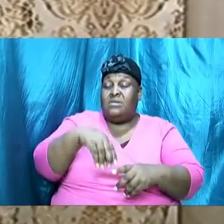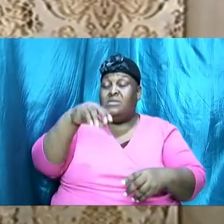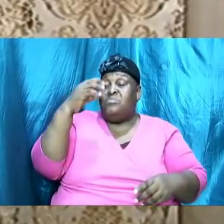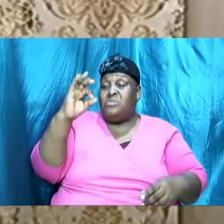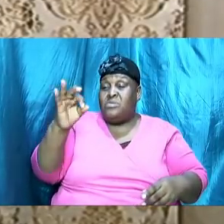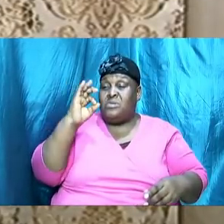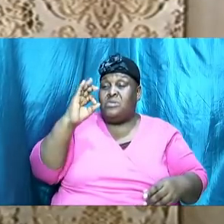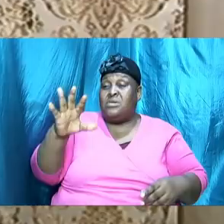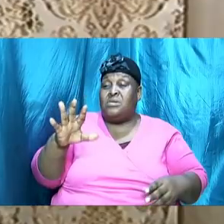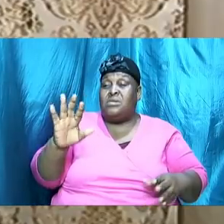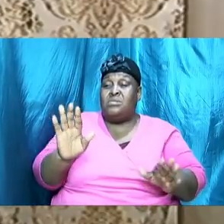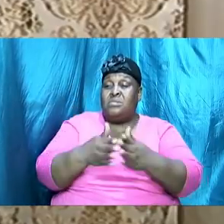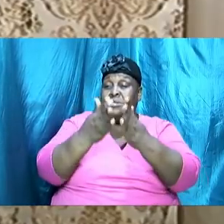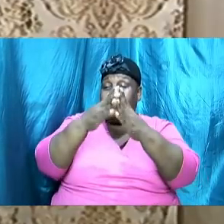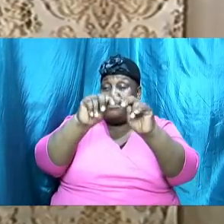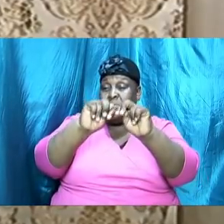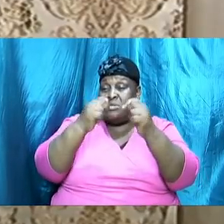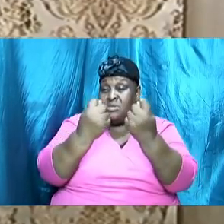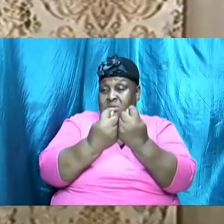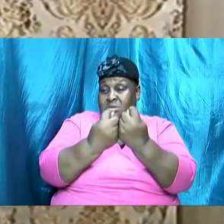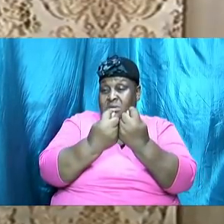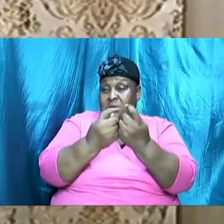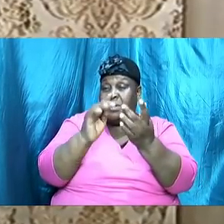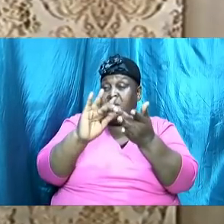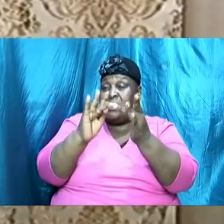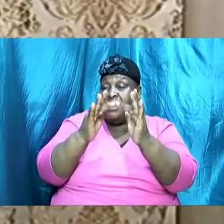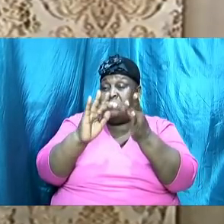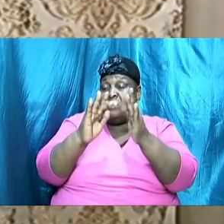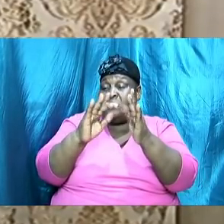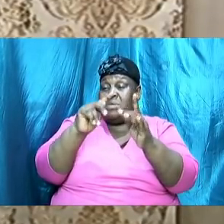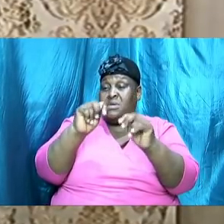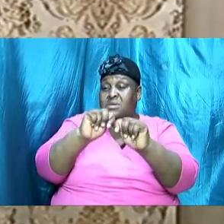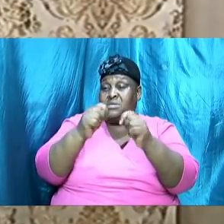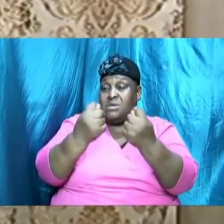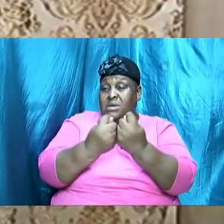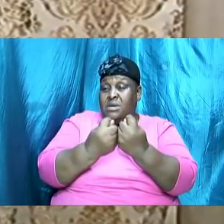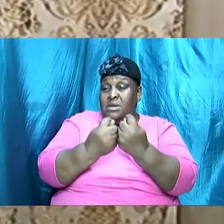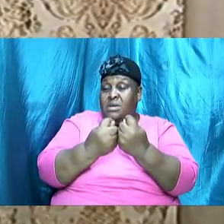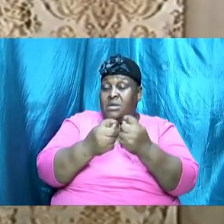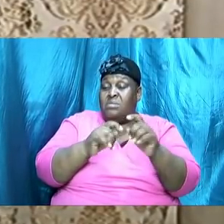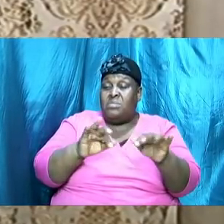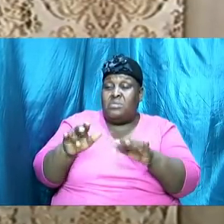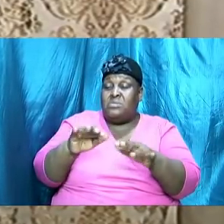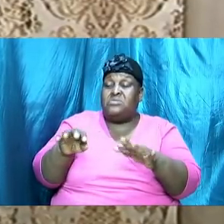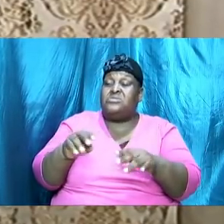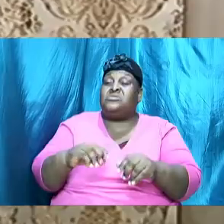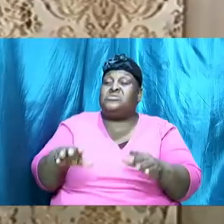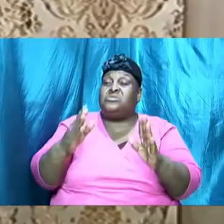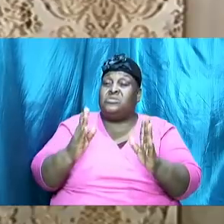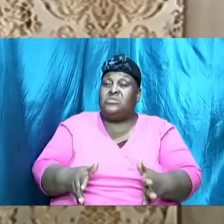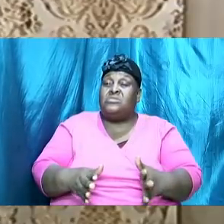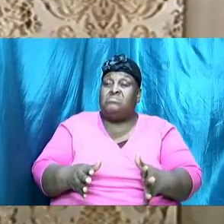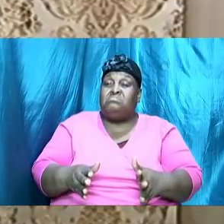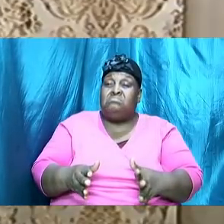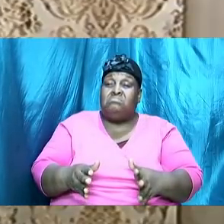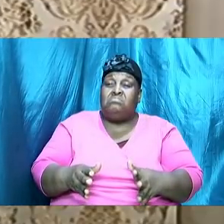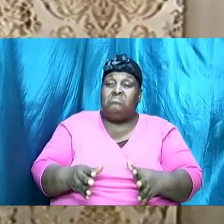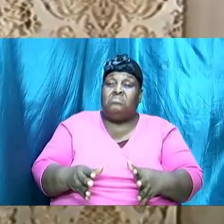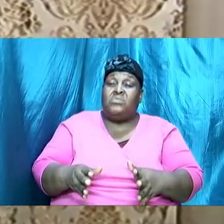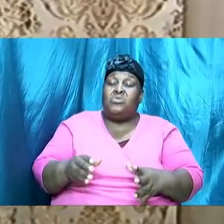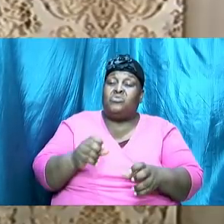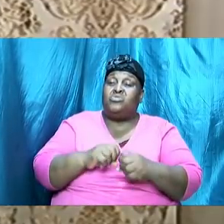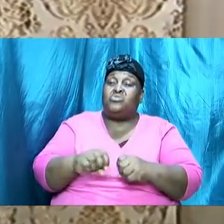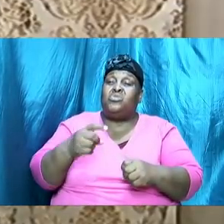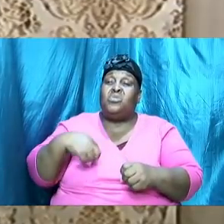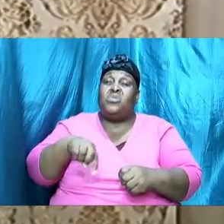praise team the media team the musicians just the bare minimum so that